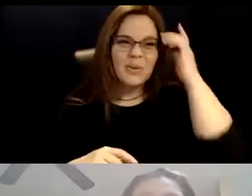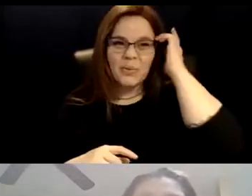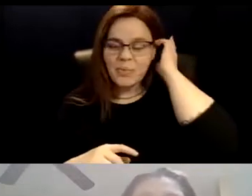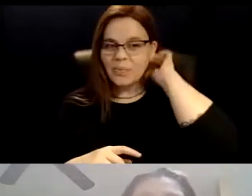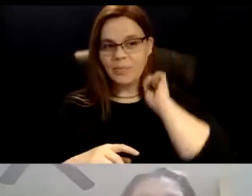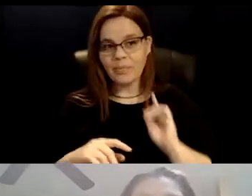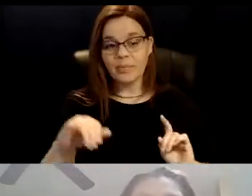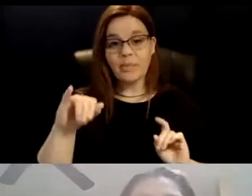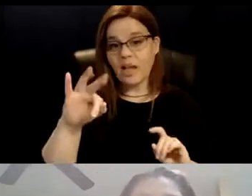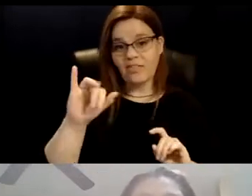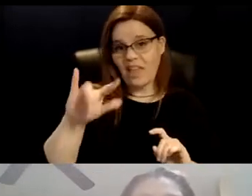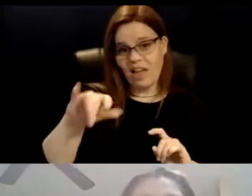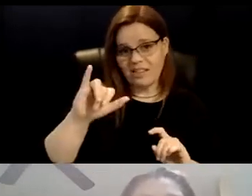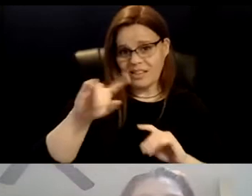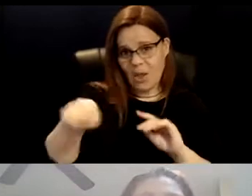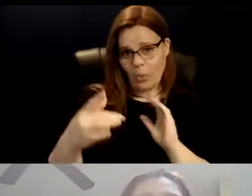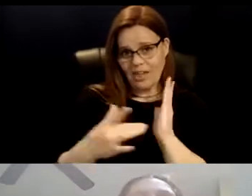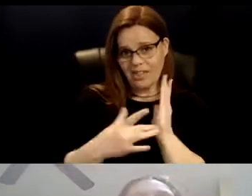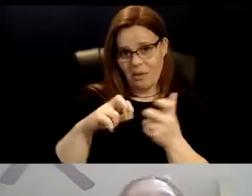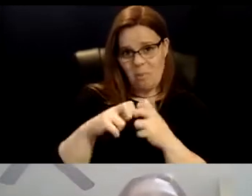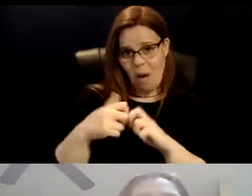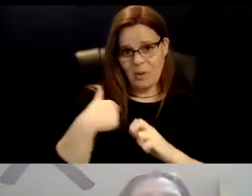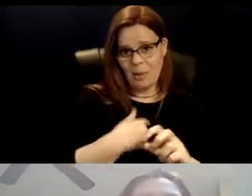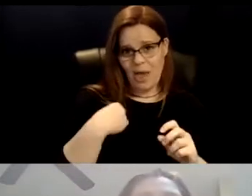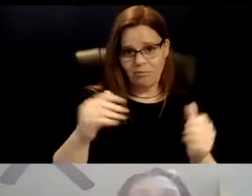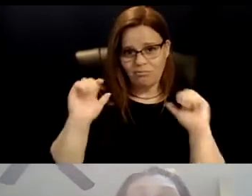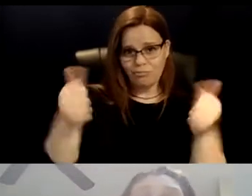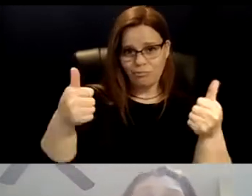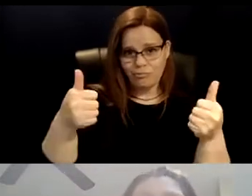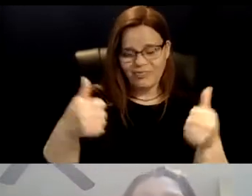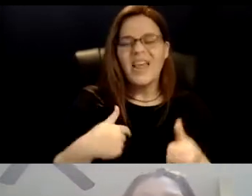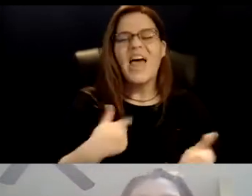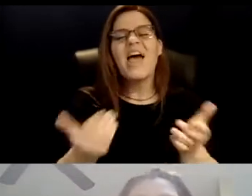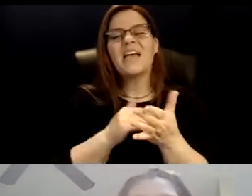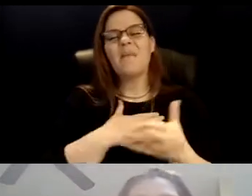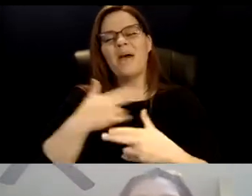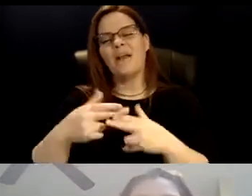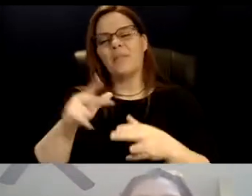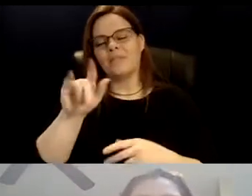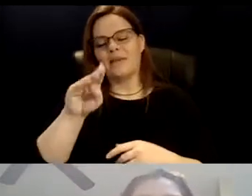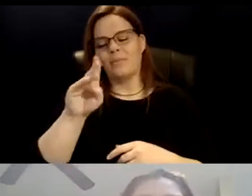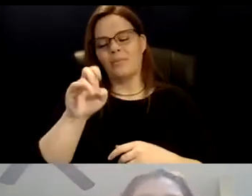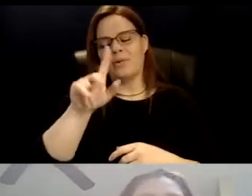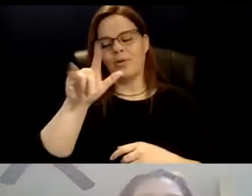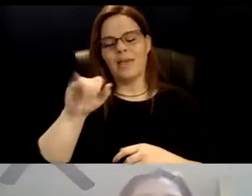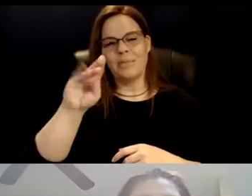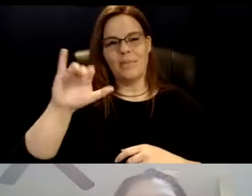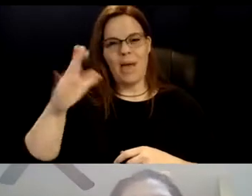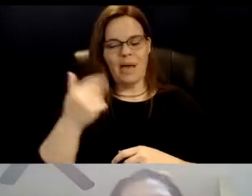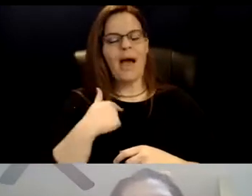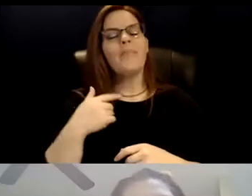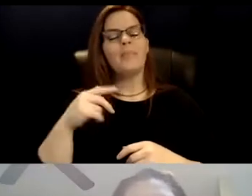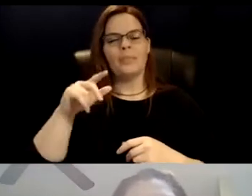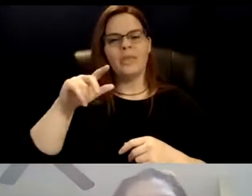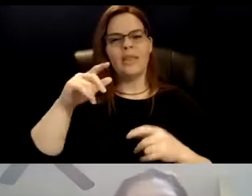If that's the only tech issue we have, we're good. Again, my name is Kimberly Mech, and I am the executive director of the Alliance of